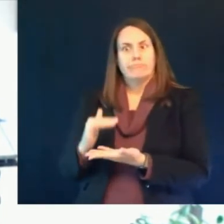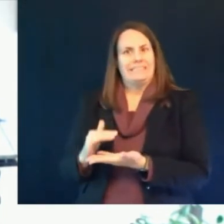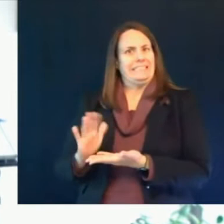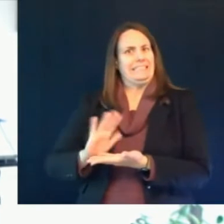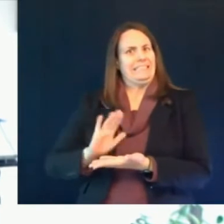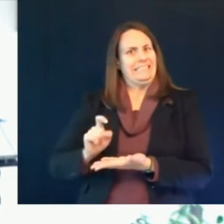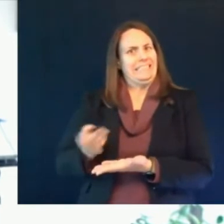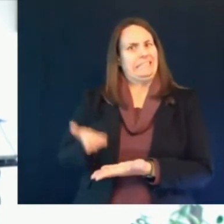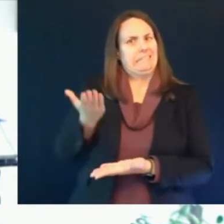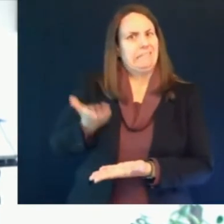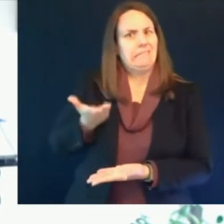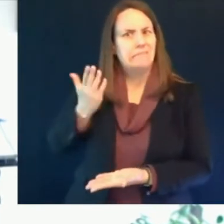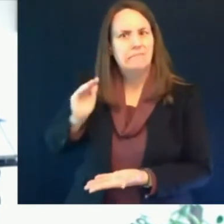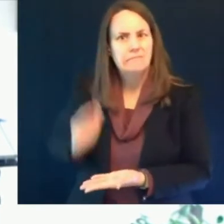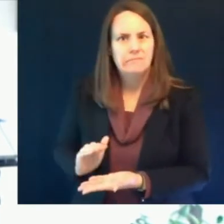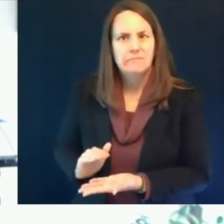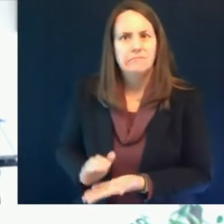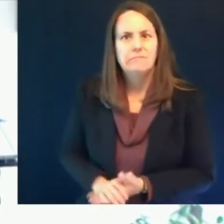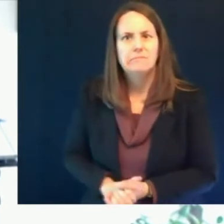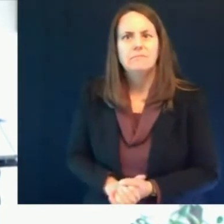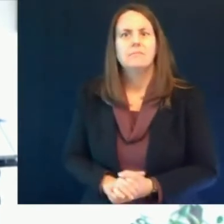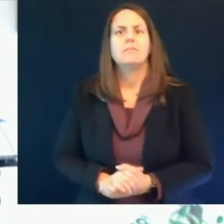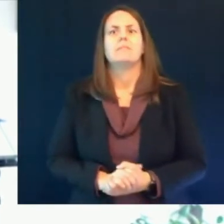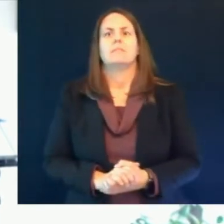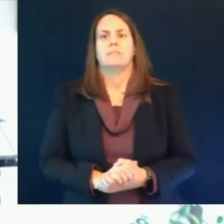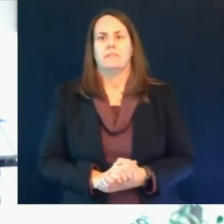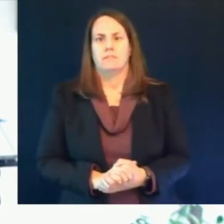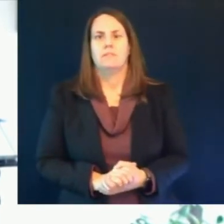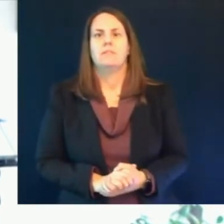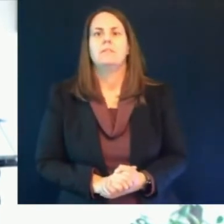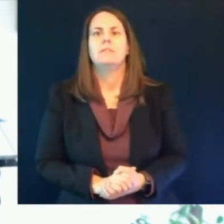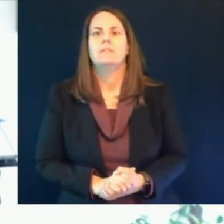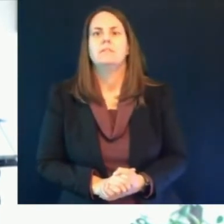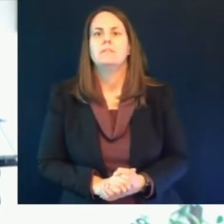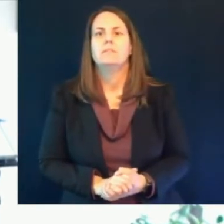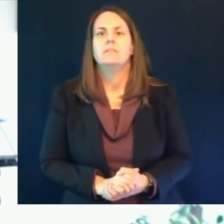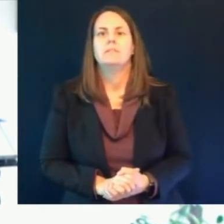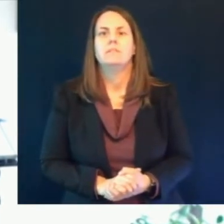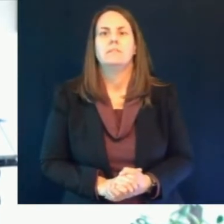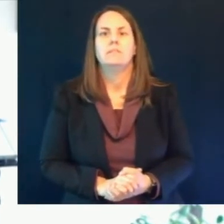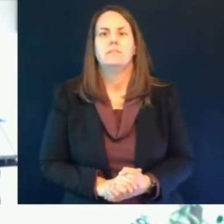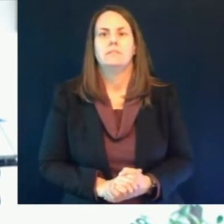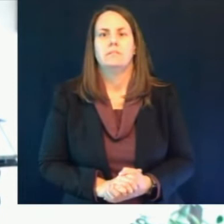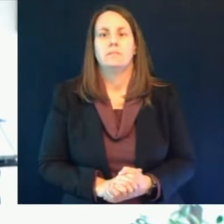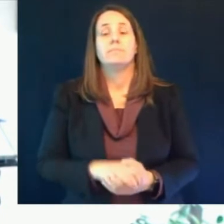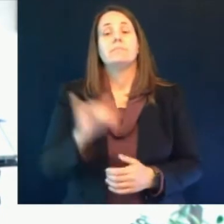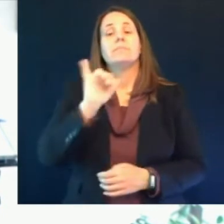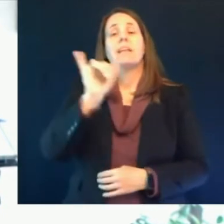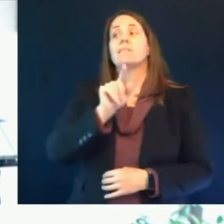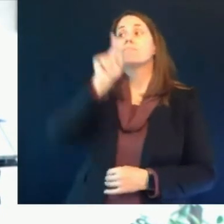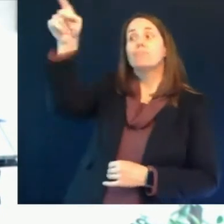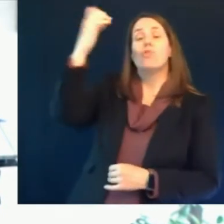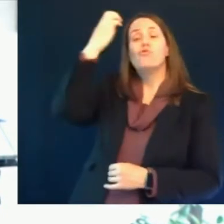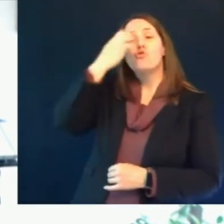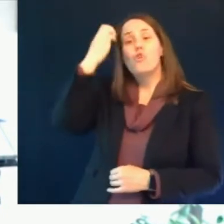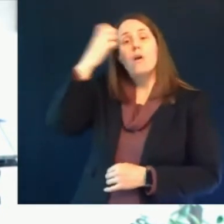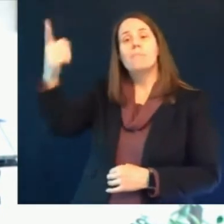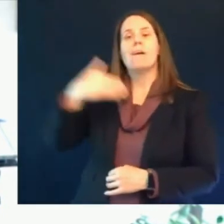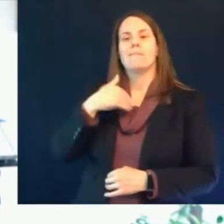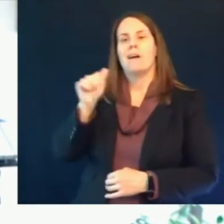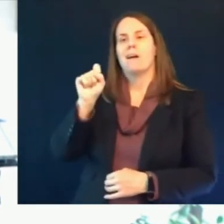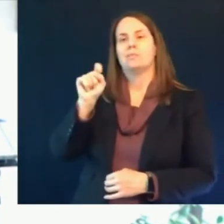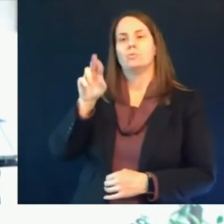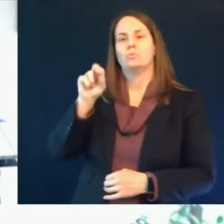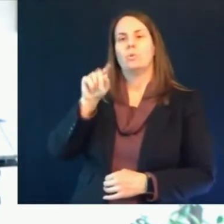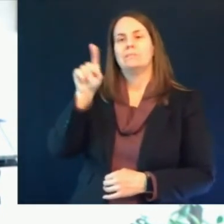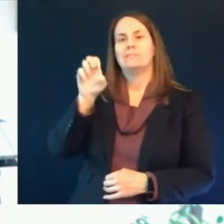both of those vaccines have in common that they use an adenovirus vector so it ties together that there